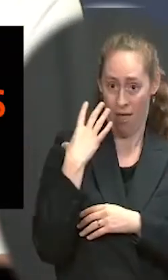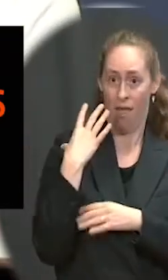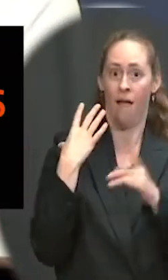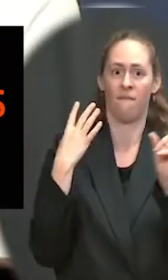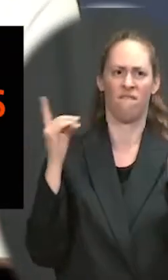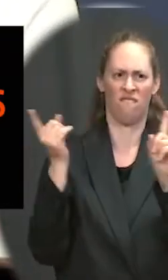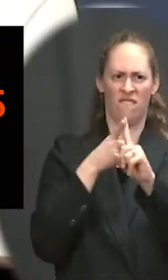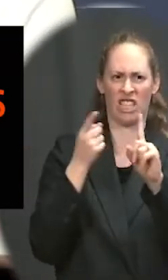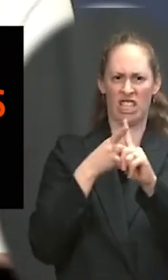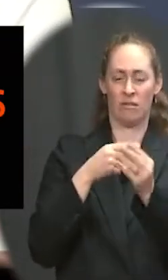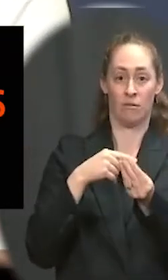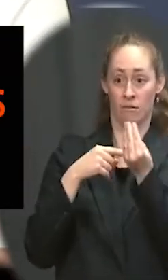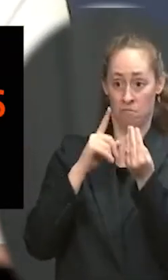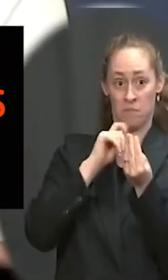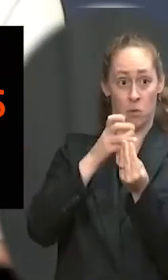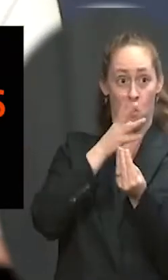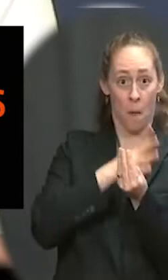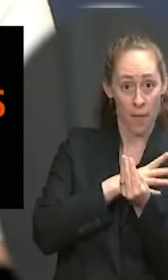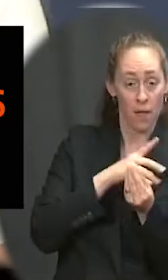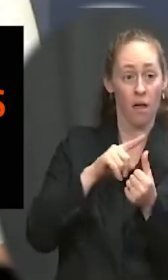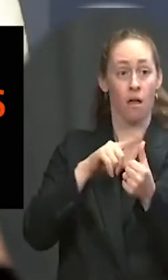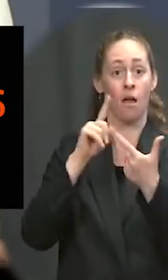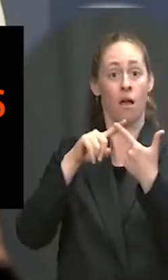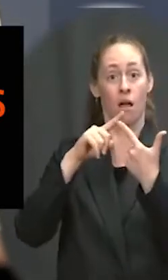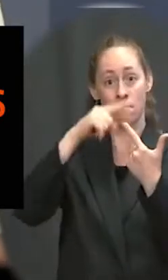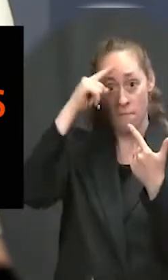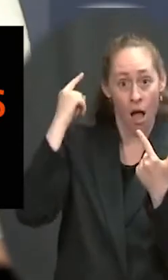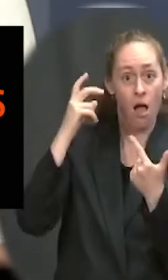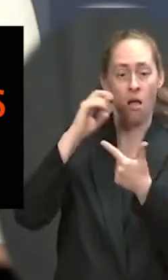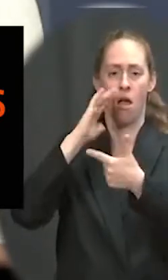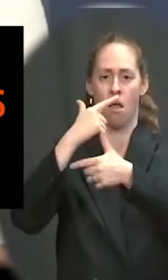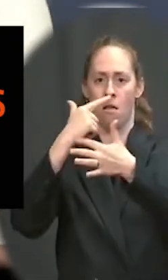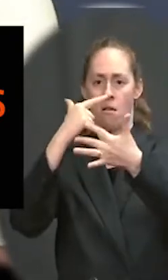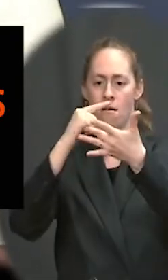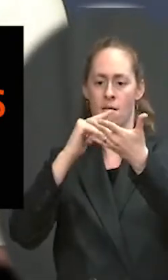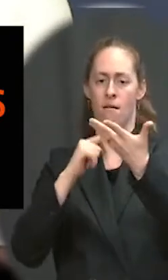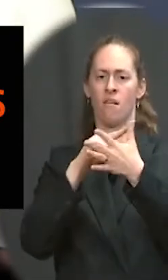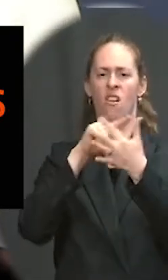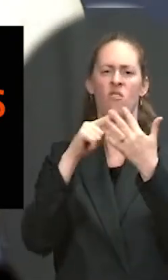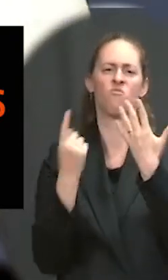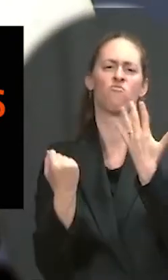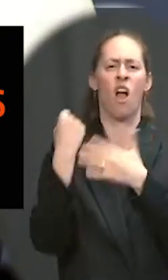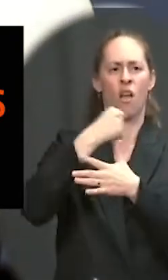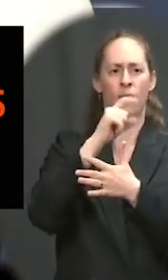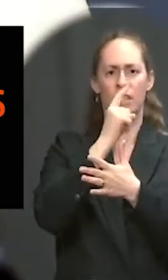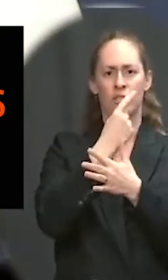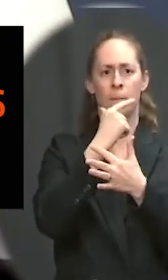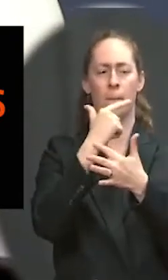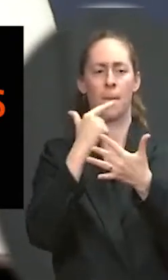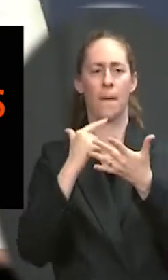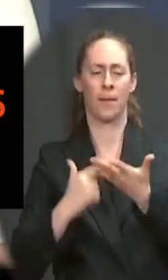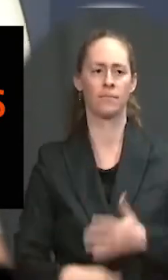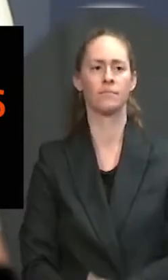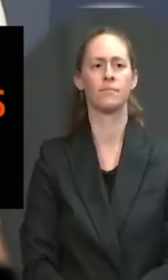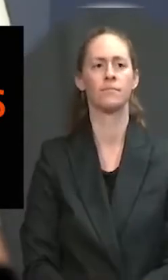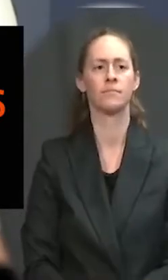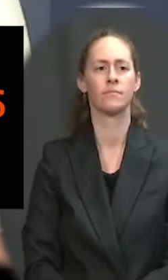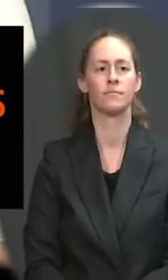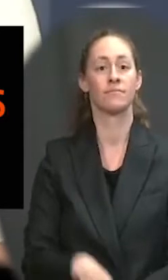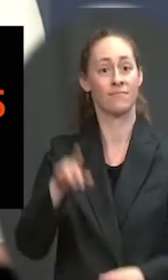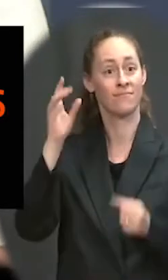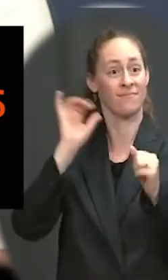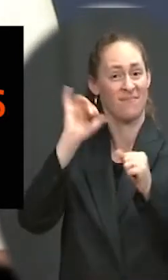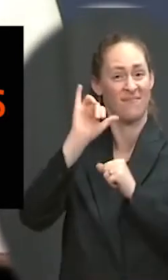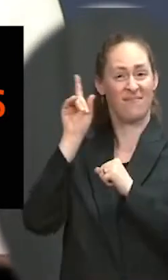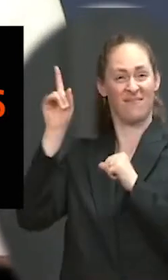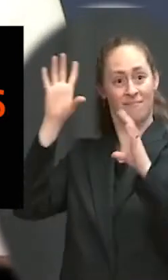Then it expands beyond there. Earlier today, the President also visited one local restaurant that was a beneficiary of relief funding through